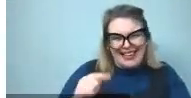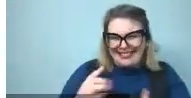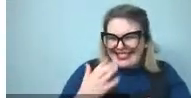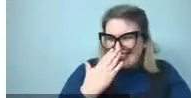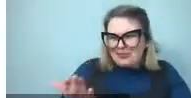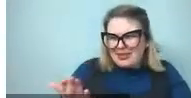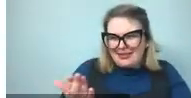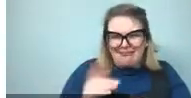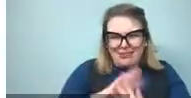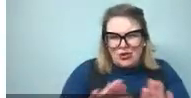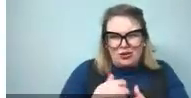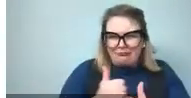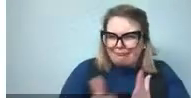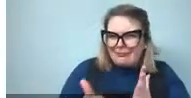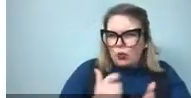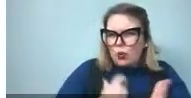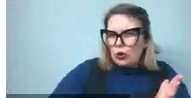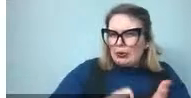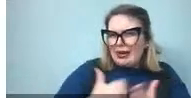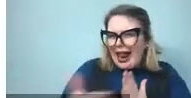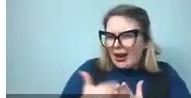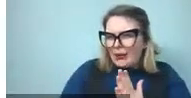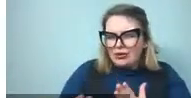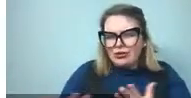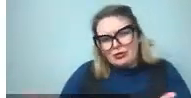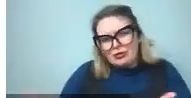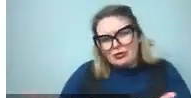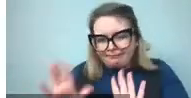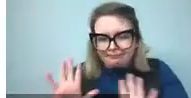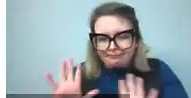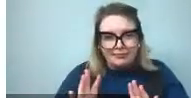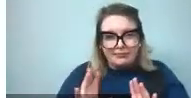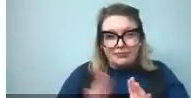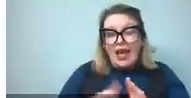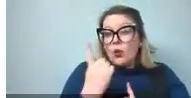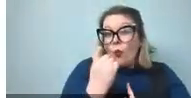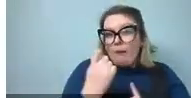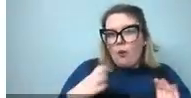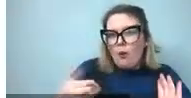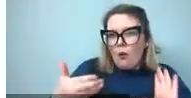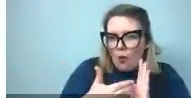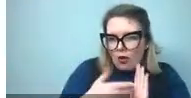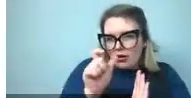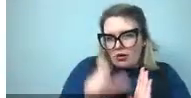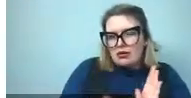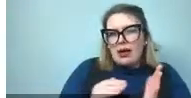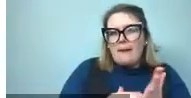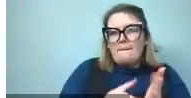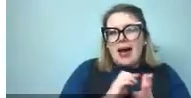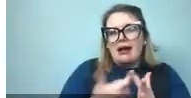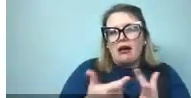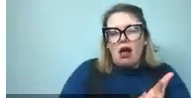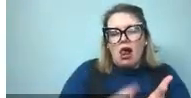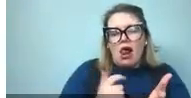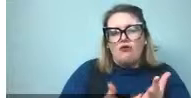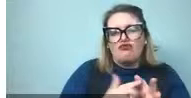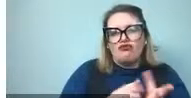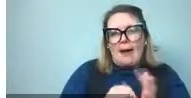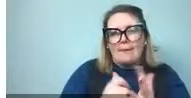human language as well, in typical language development. And finally, I sort of a shout out to Michael Ramsgar is doing lots of interesting,